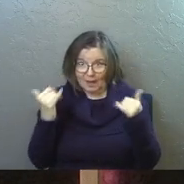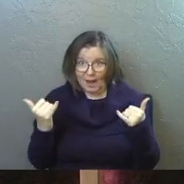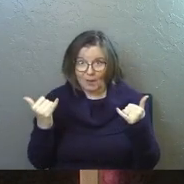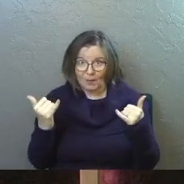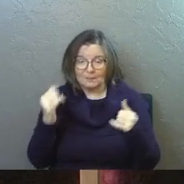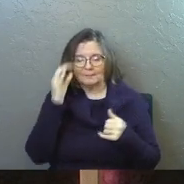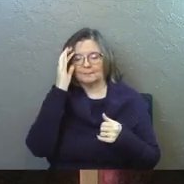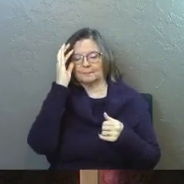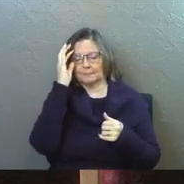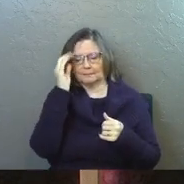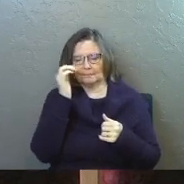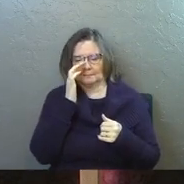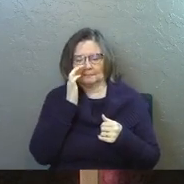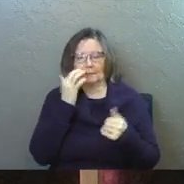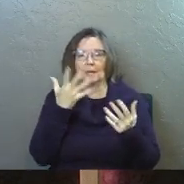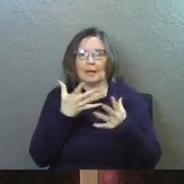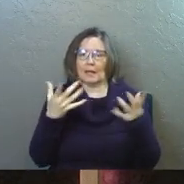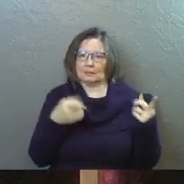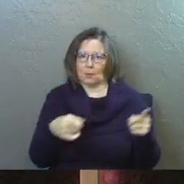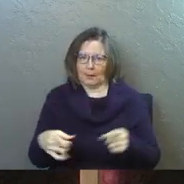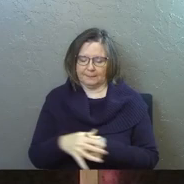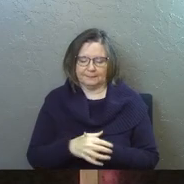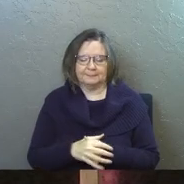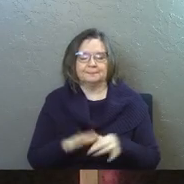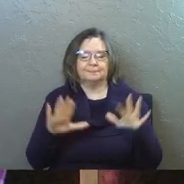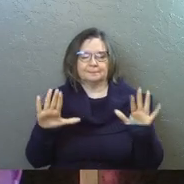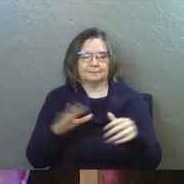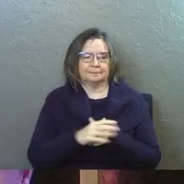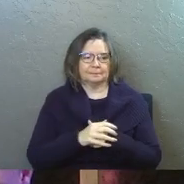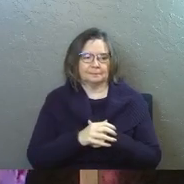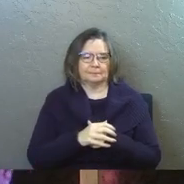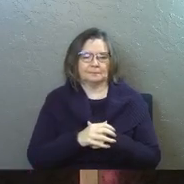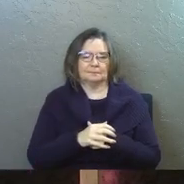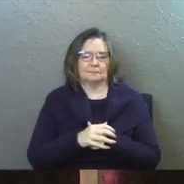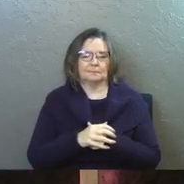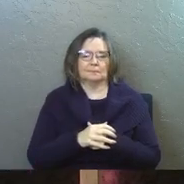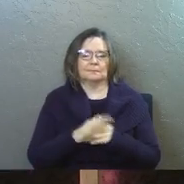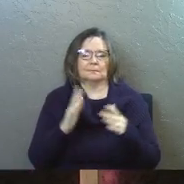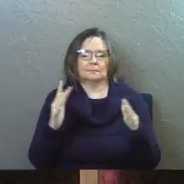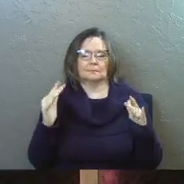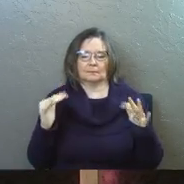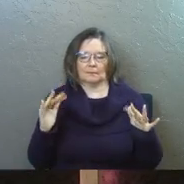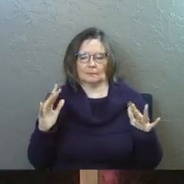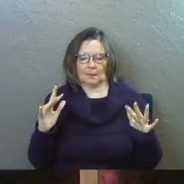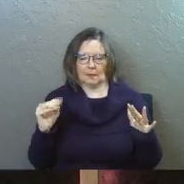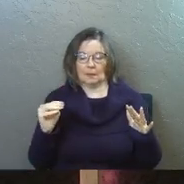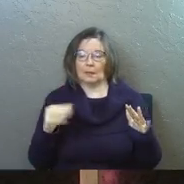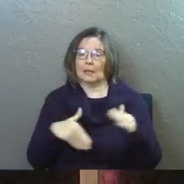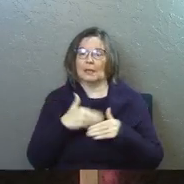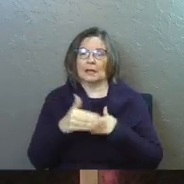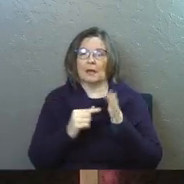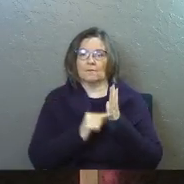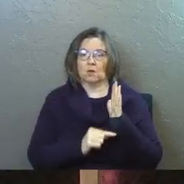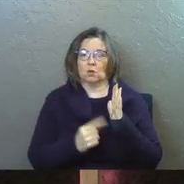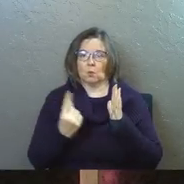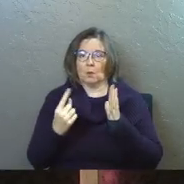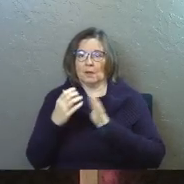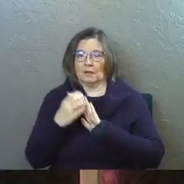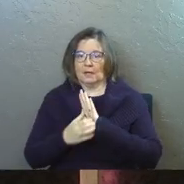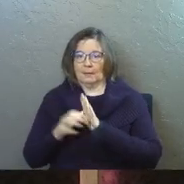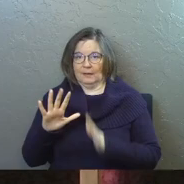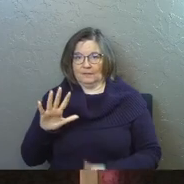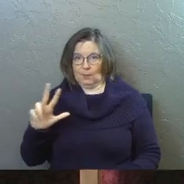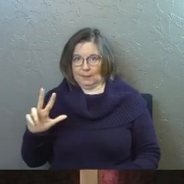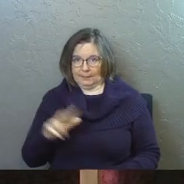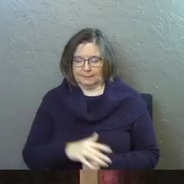now, right? This is lots going on. Okay. Um, he'll sprinkle many nations. Um, next verse one of chapter